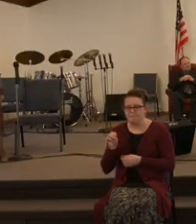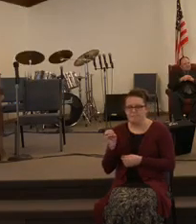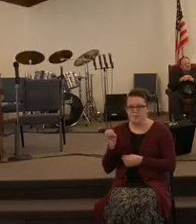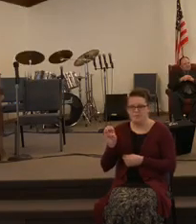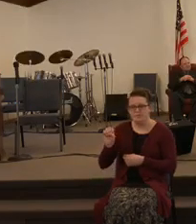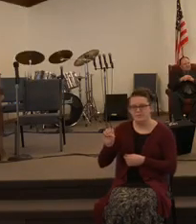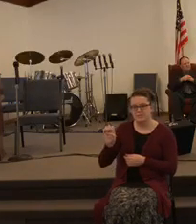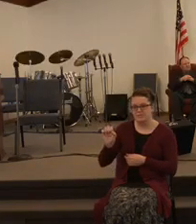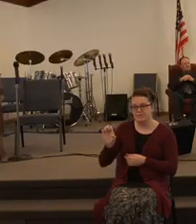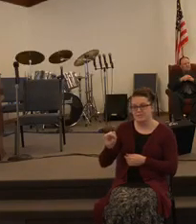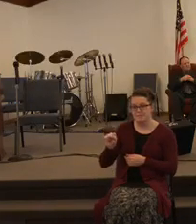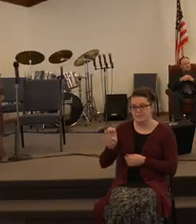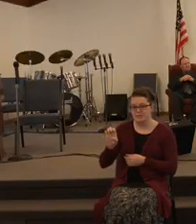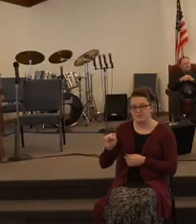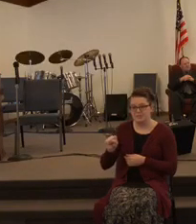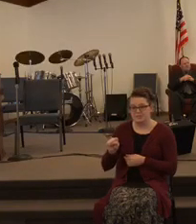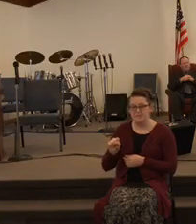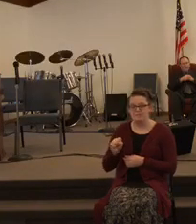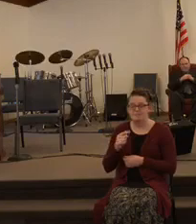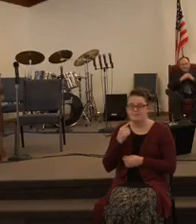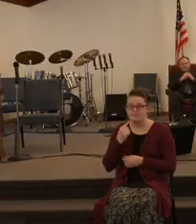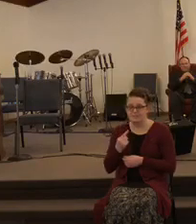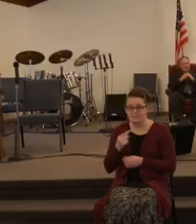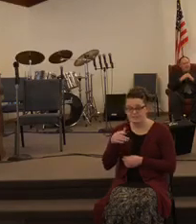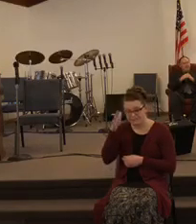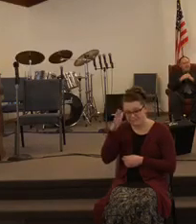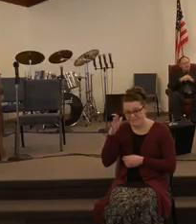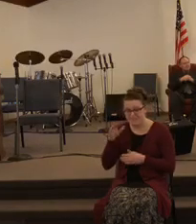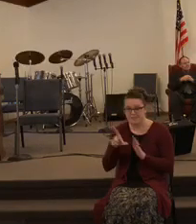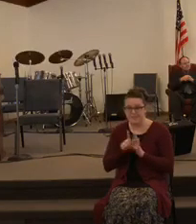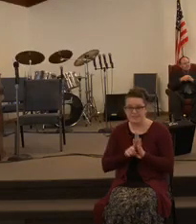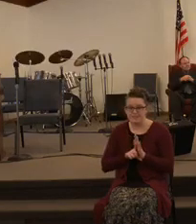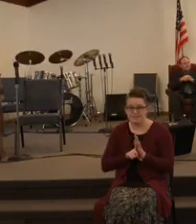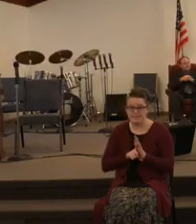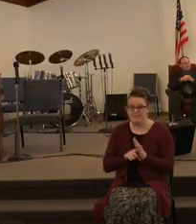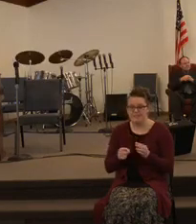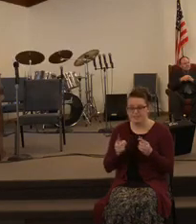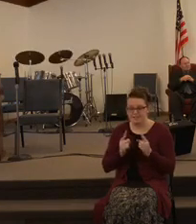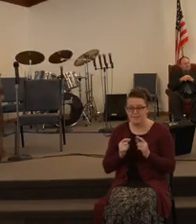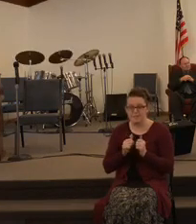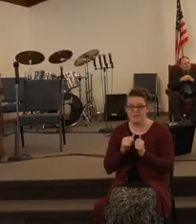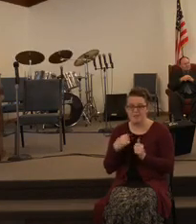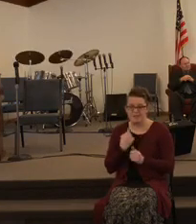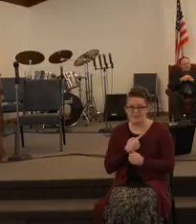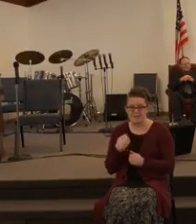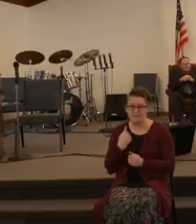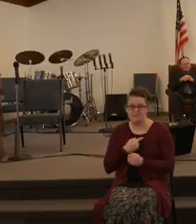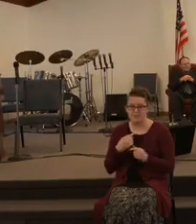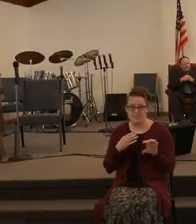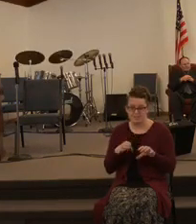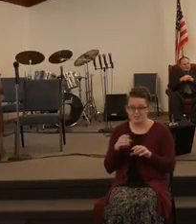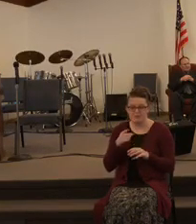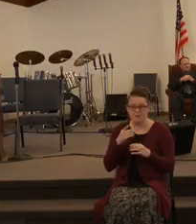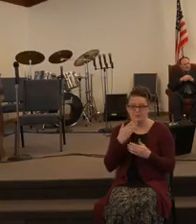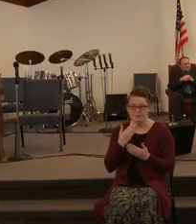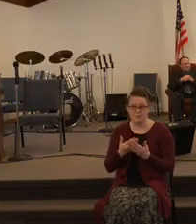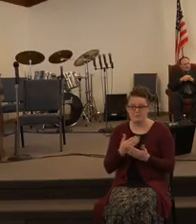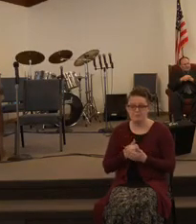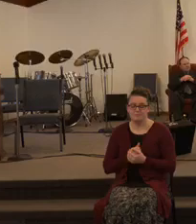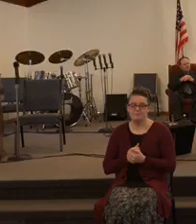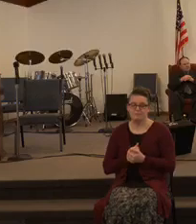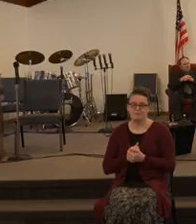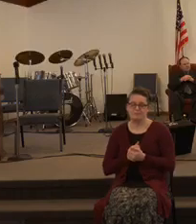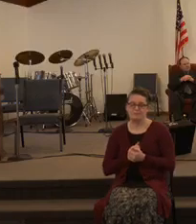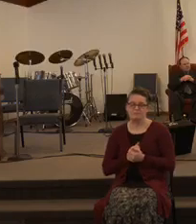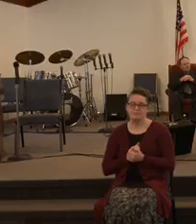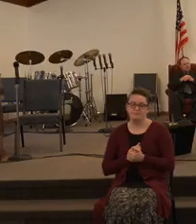you come with us and we'll do you good. Amen. And I never forgot that, Brother Steve, when I read that.